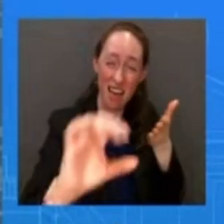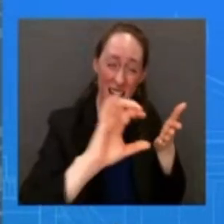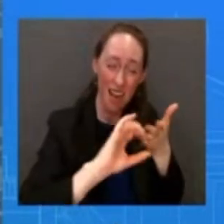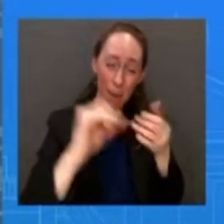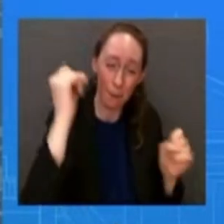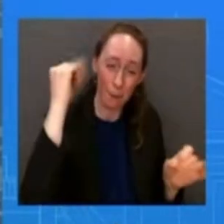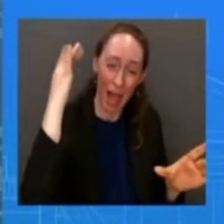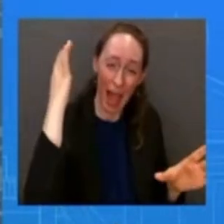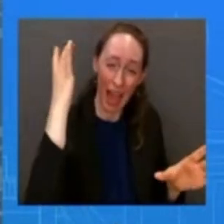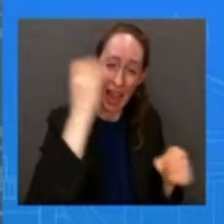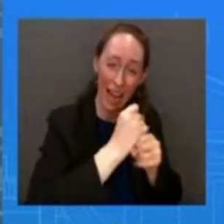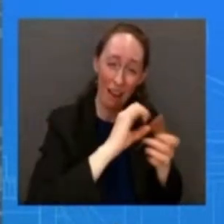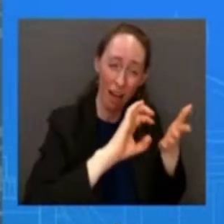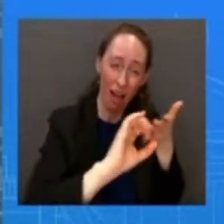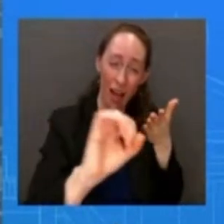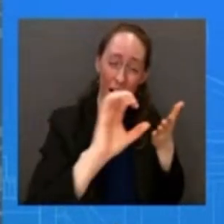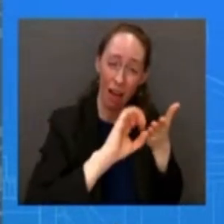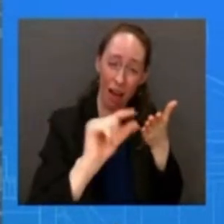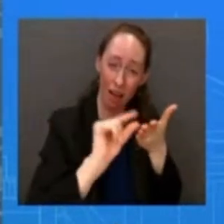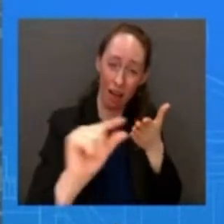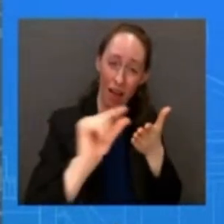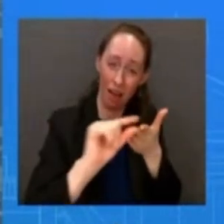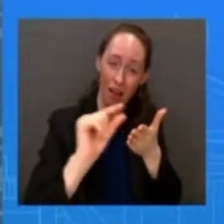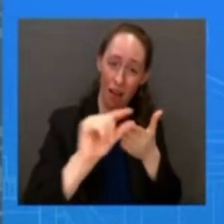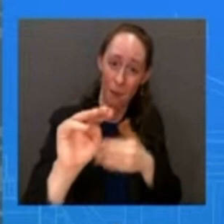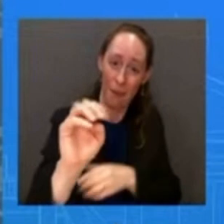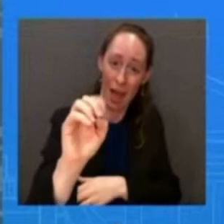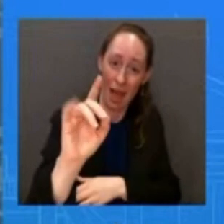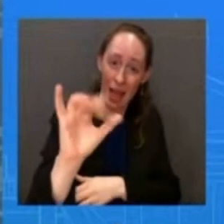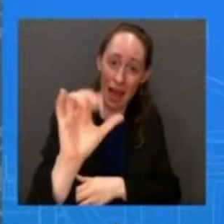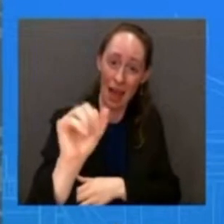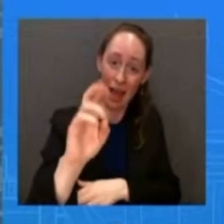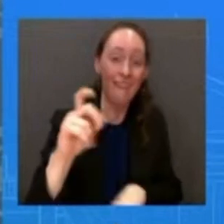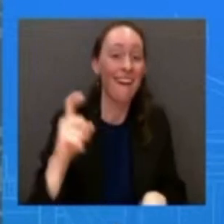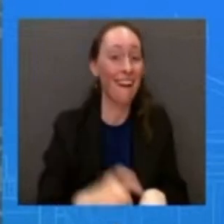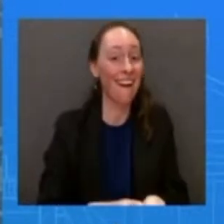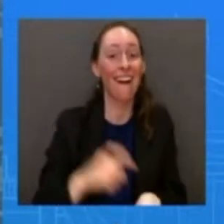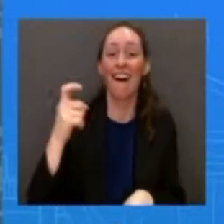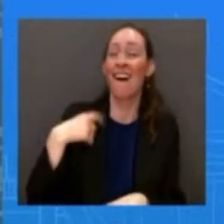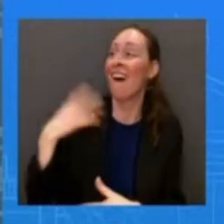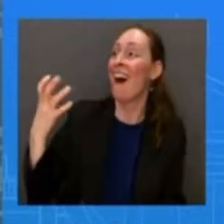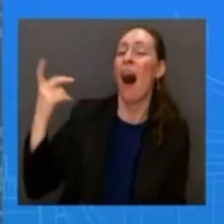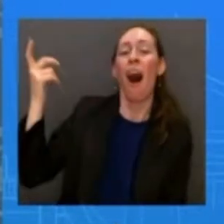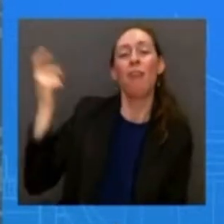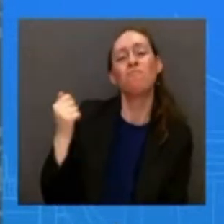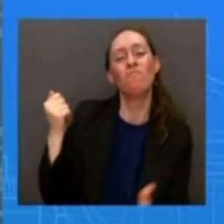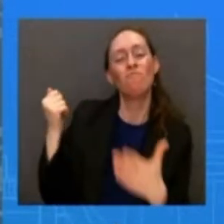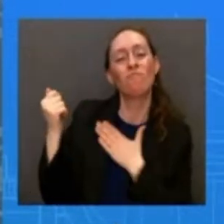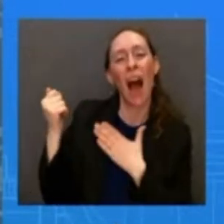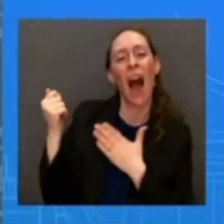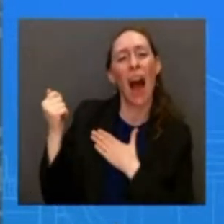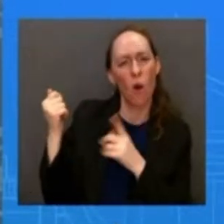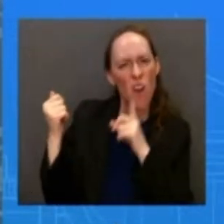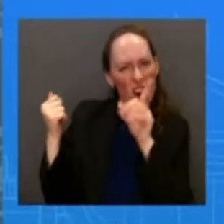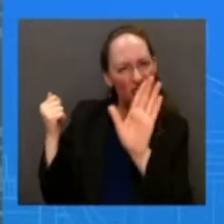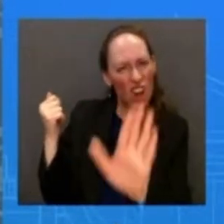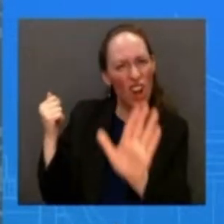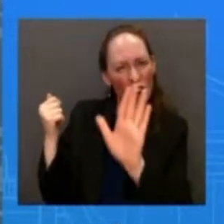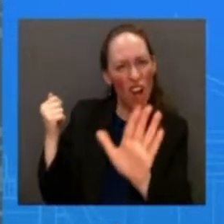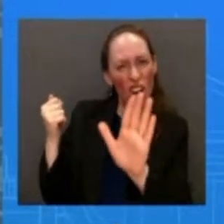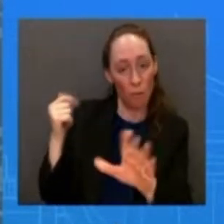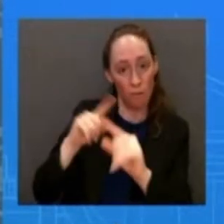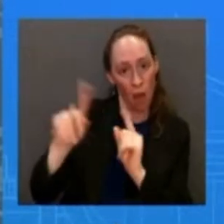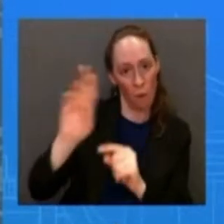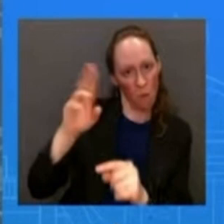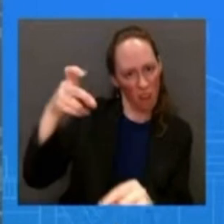you can get those programs but yet that republican senator who we've been talking about from florida has continued to